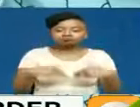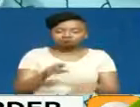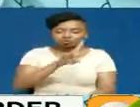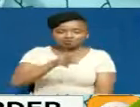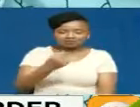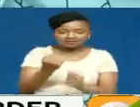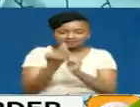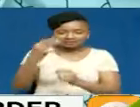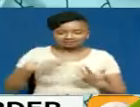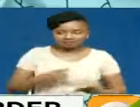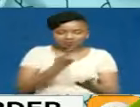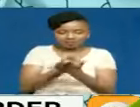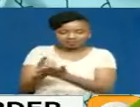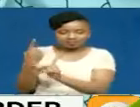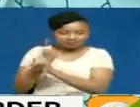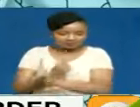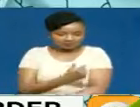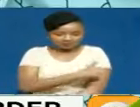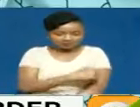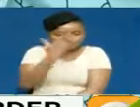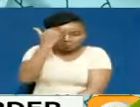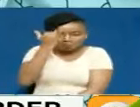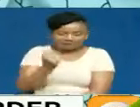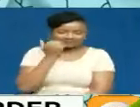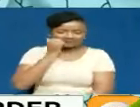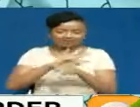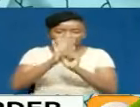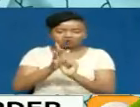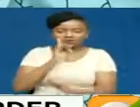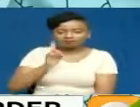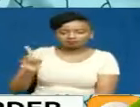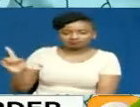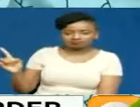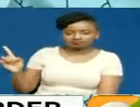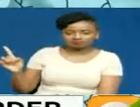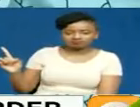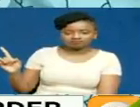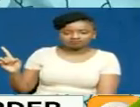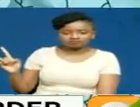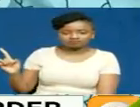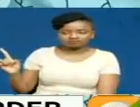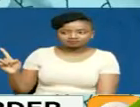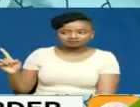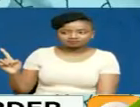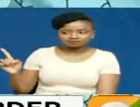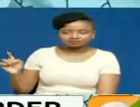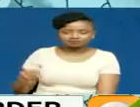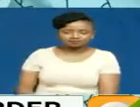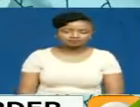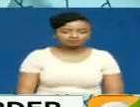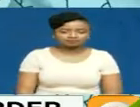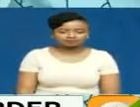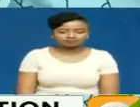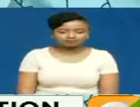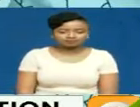people have also been admitted in various hospitals for COVID-19 treatment and management, with 156 among them being